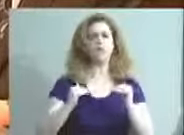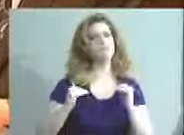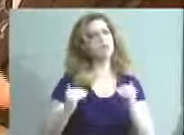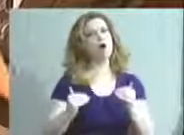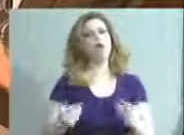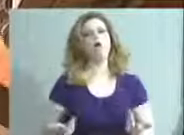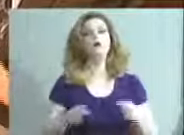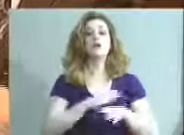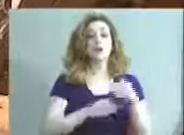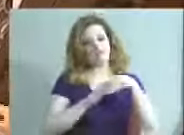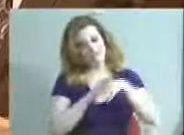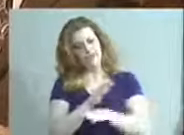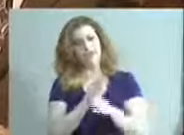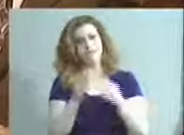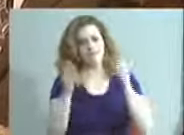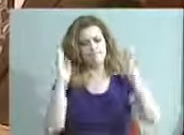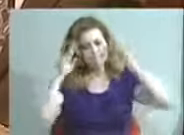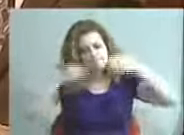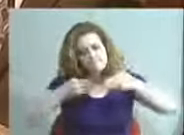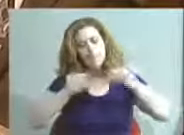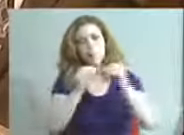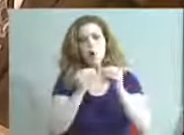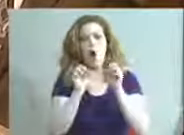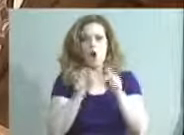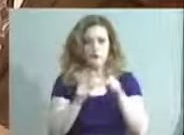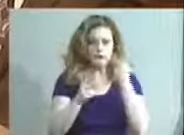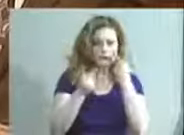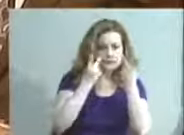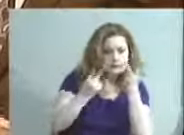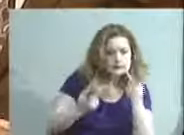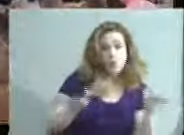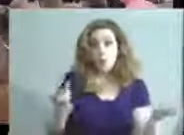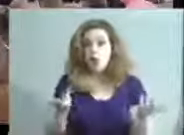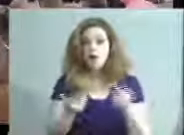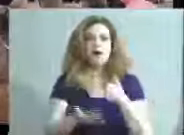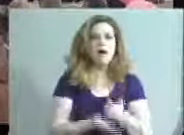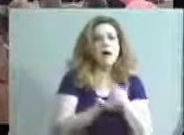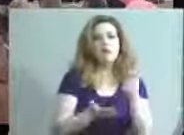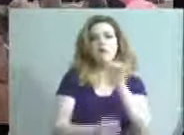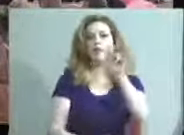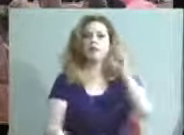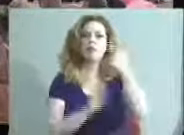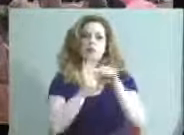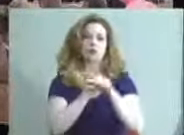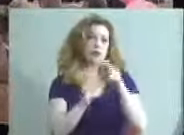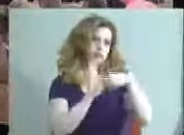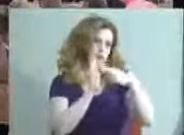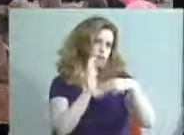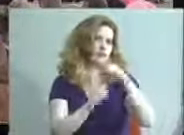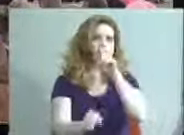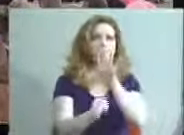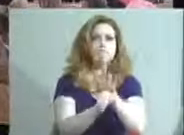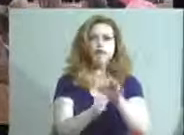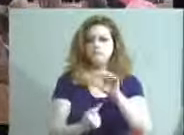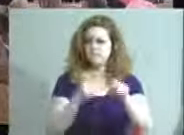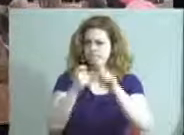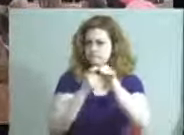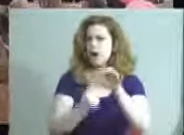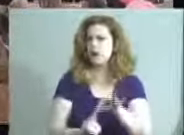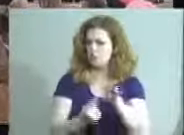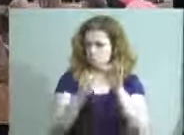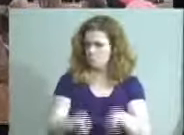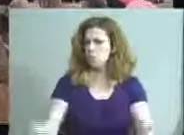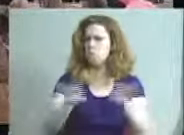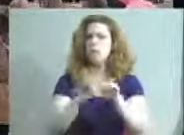data, we see these types of opportunities. So there are some things that can help, like the third grade reading pledge. Particularly important as we